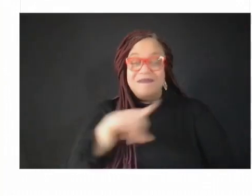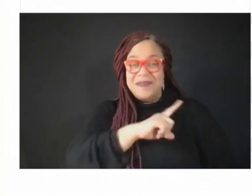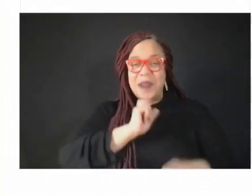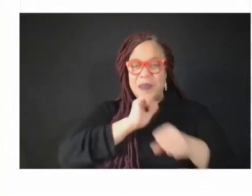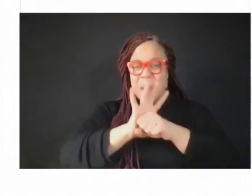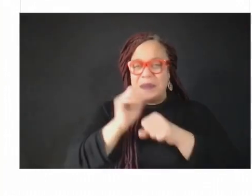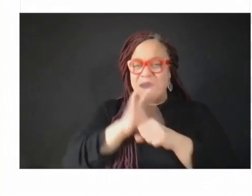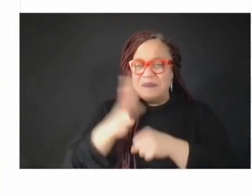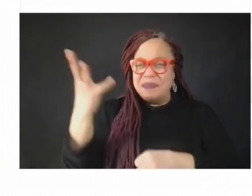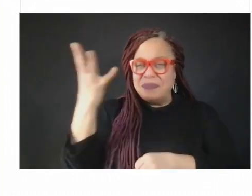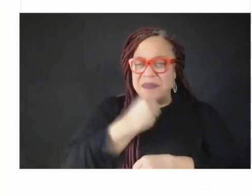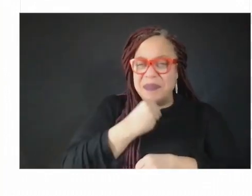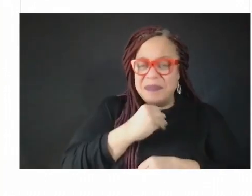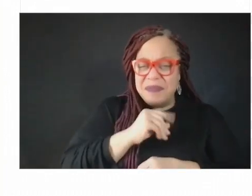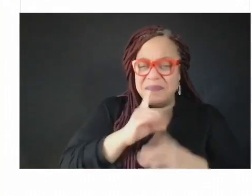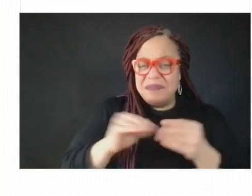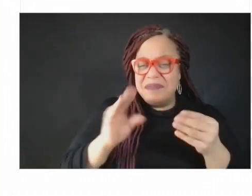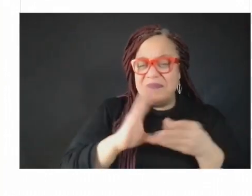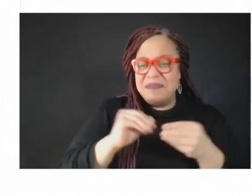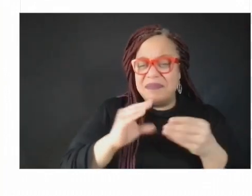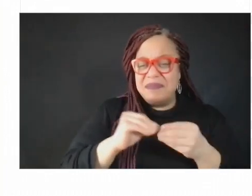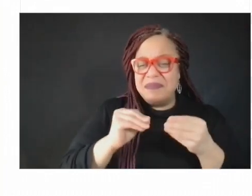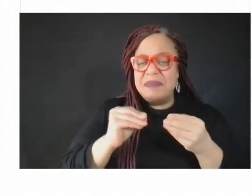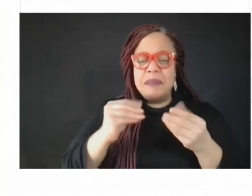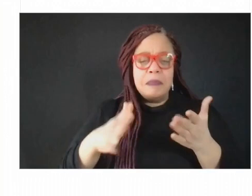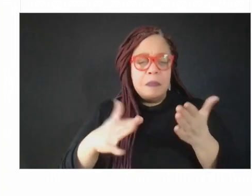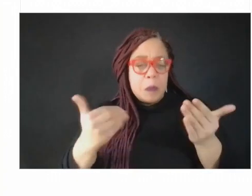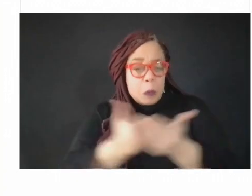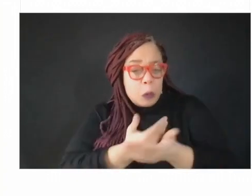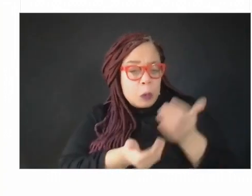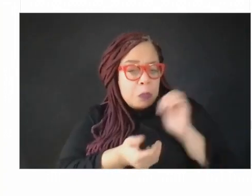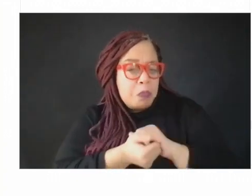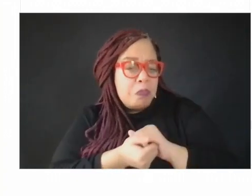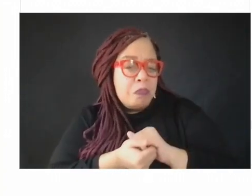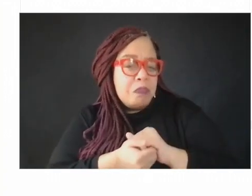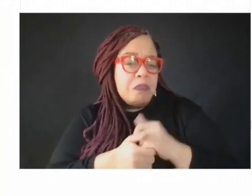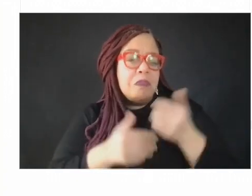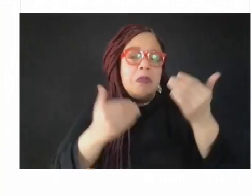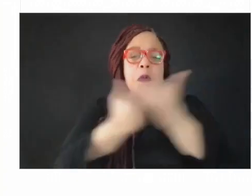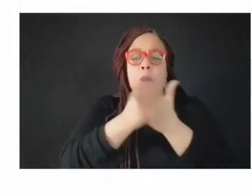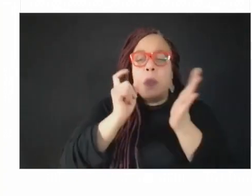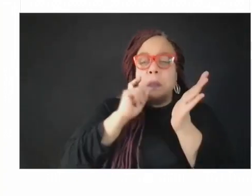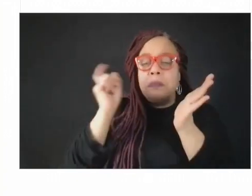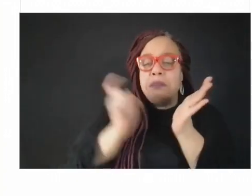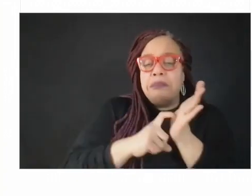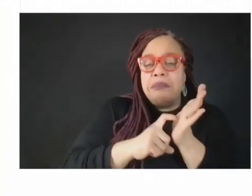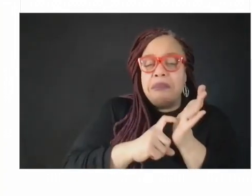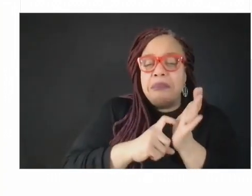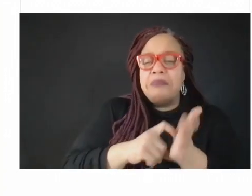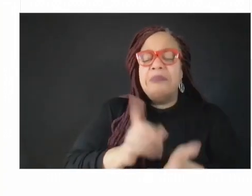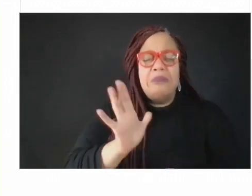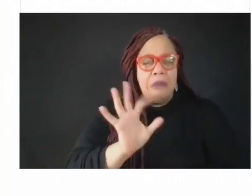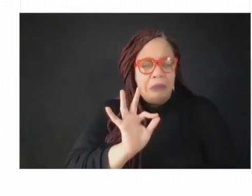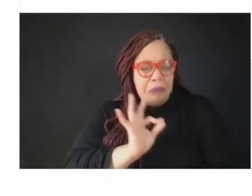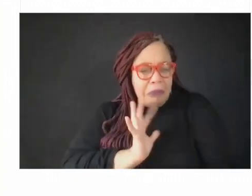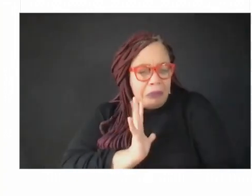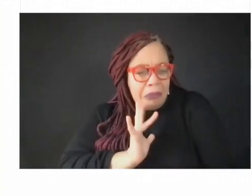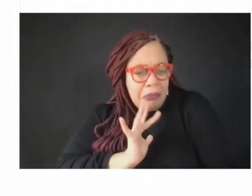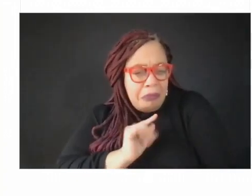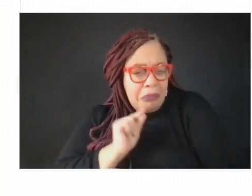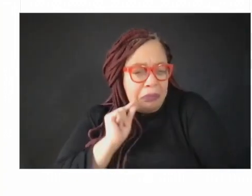some new insights, for sure, and I think these are tremendous, but nothing that's sort of braided into the DNA yet.